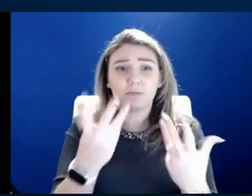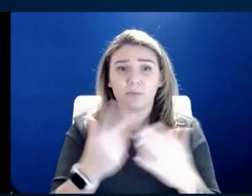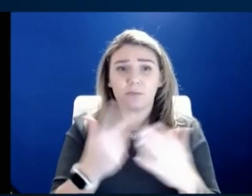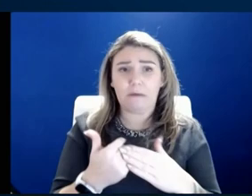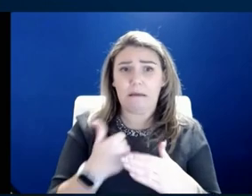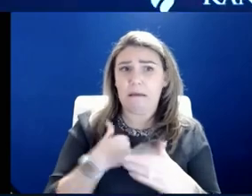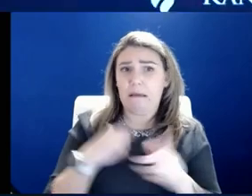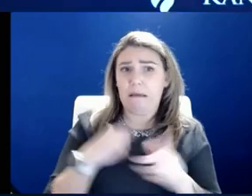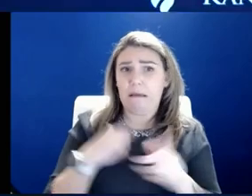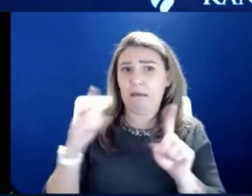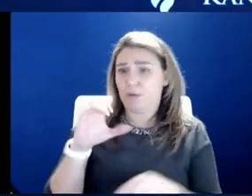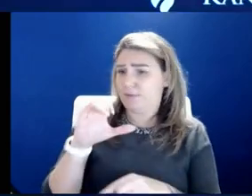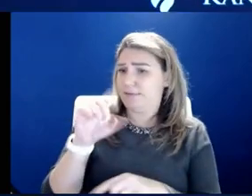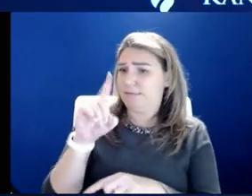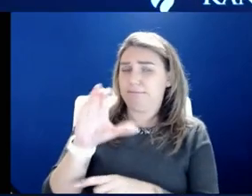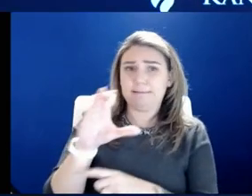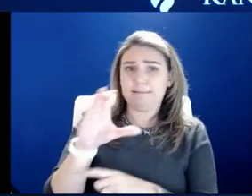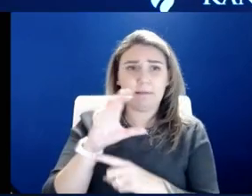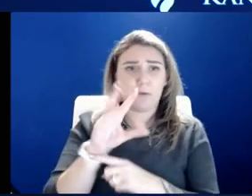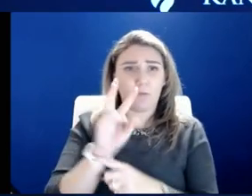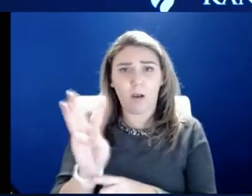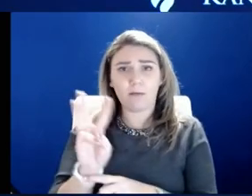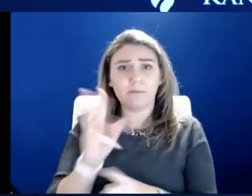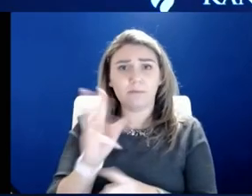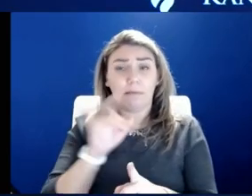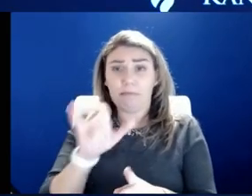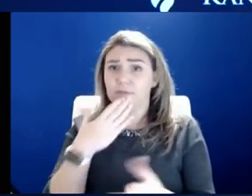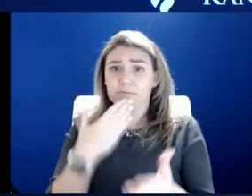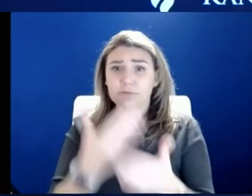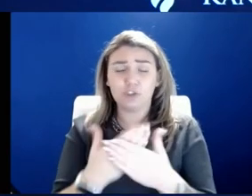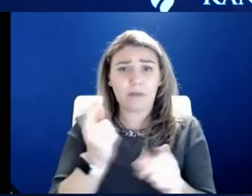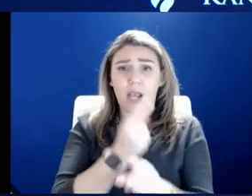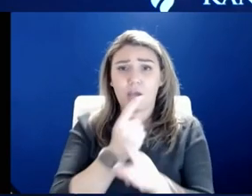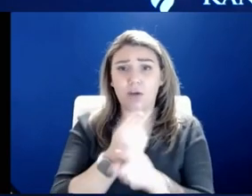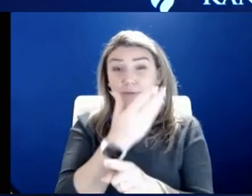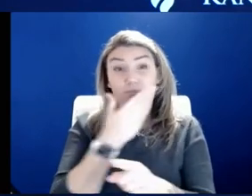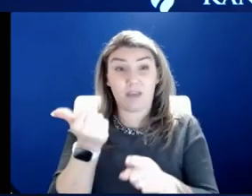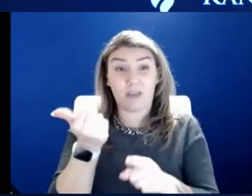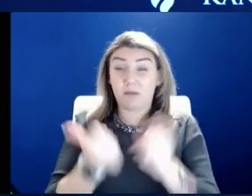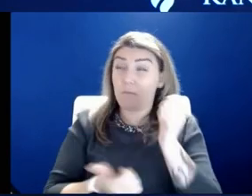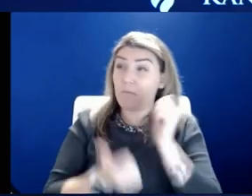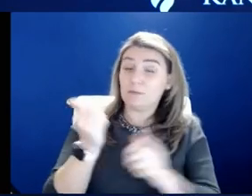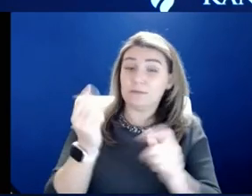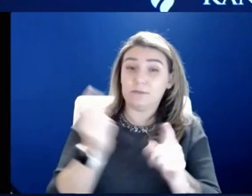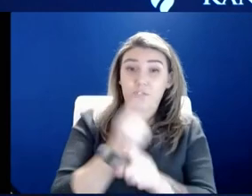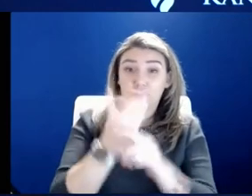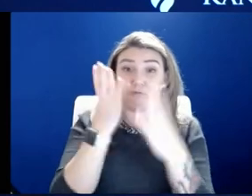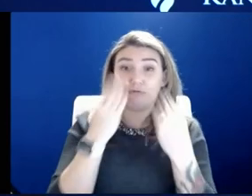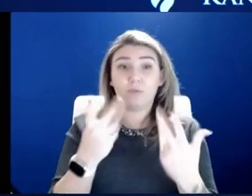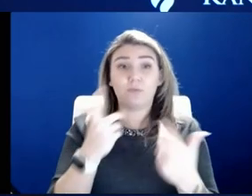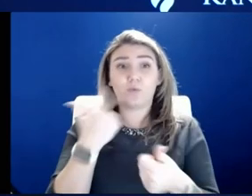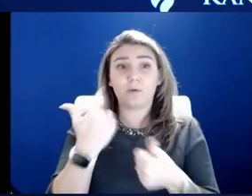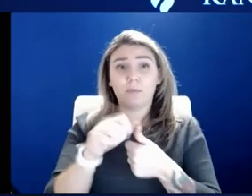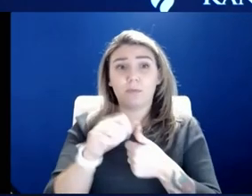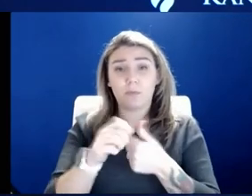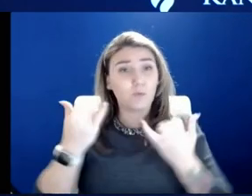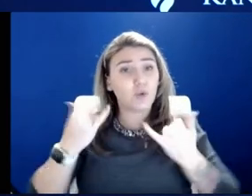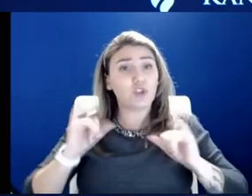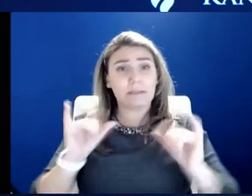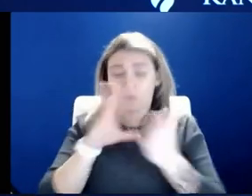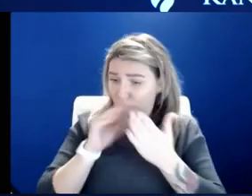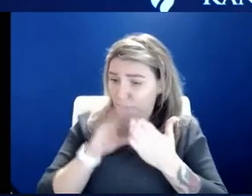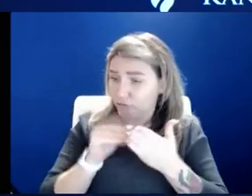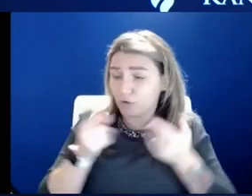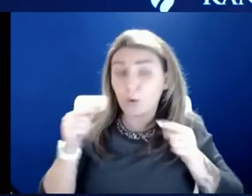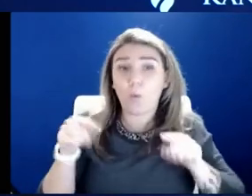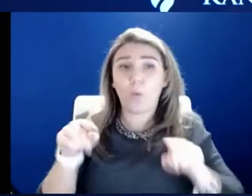website, Hawkeye, because I think that's good and accurate and the best and most accurate information we have. You know, remember, we're still building this airplane frequently as we fly